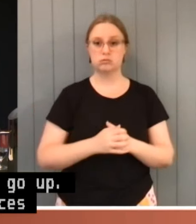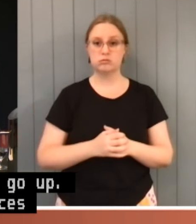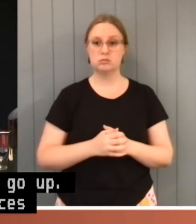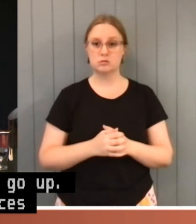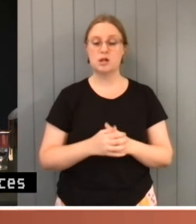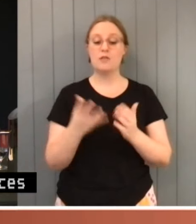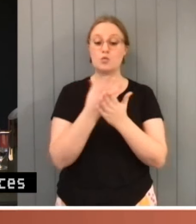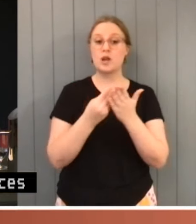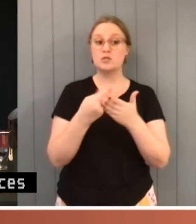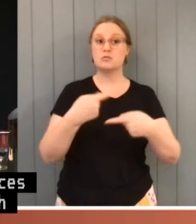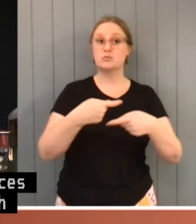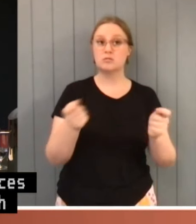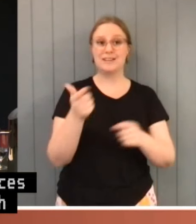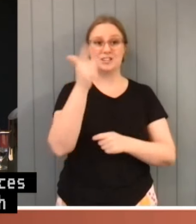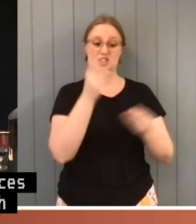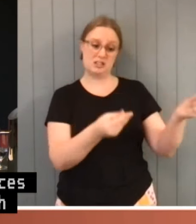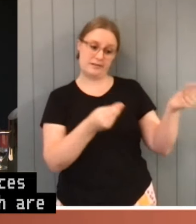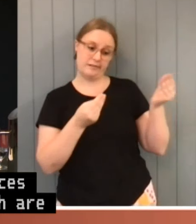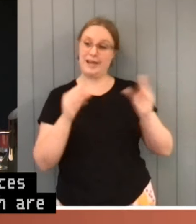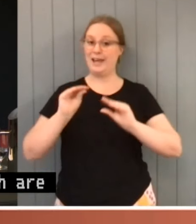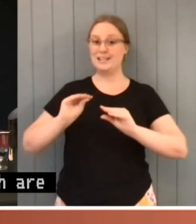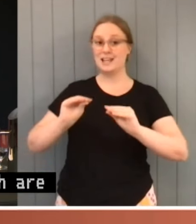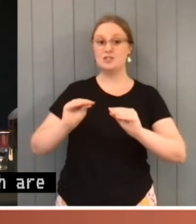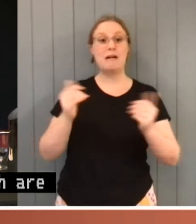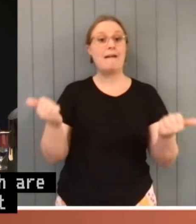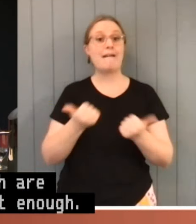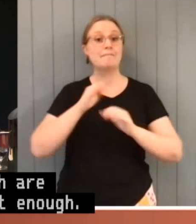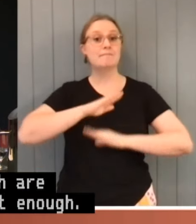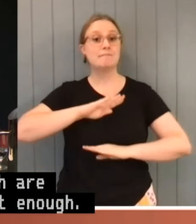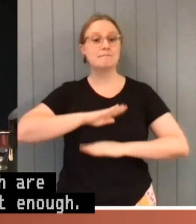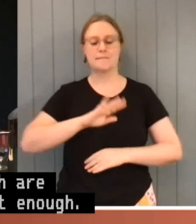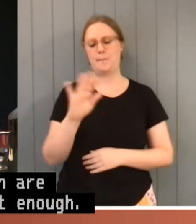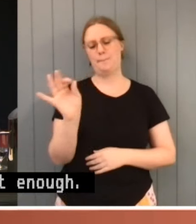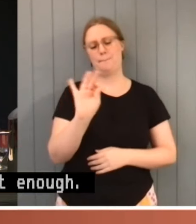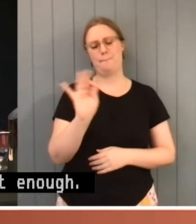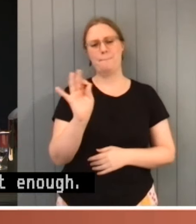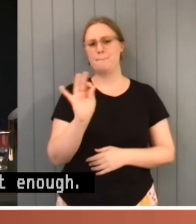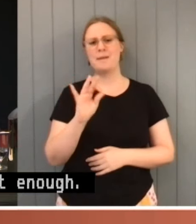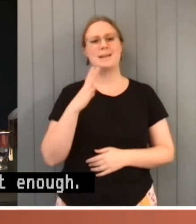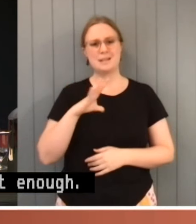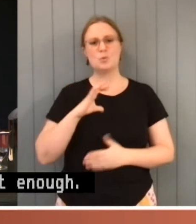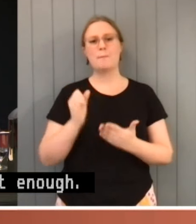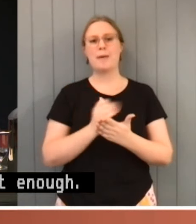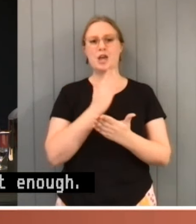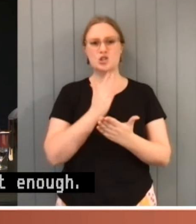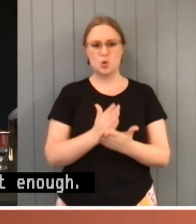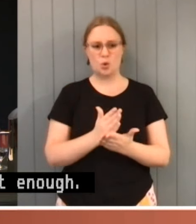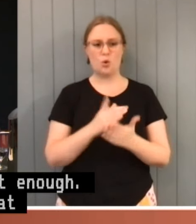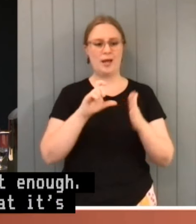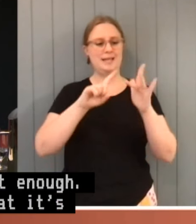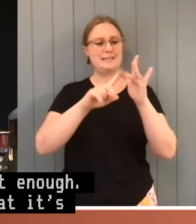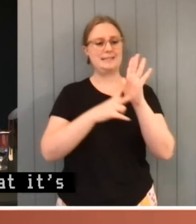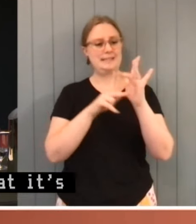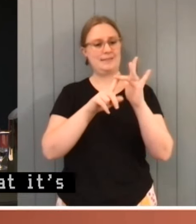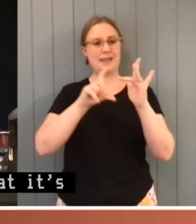is not enough. You've got to make sure that it's treated, given a priority role in the curriculum.